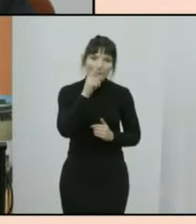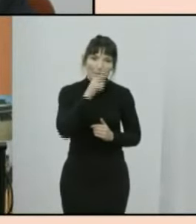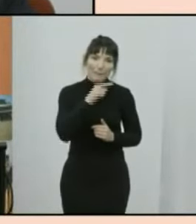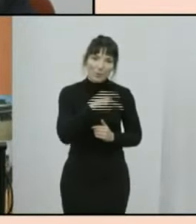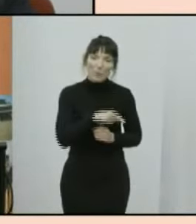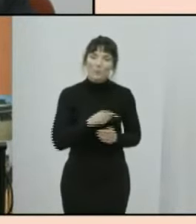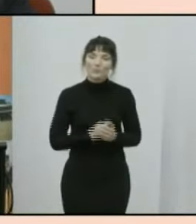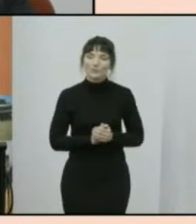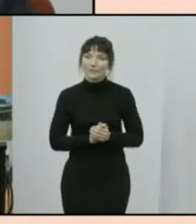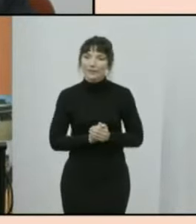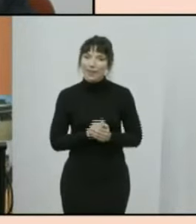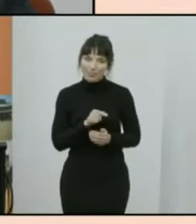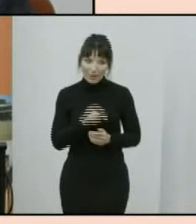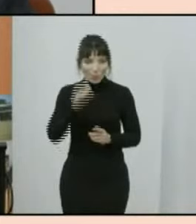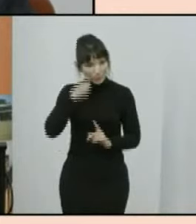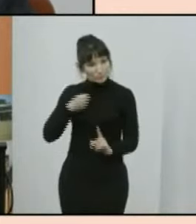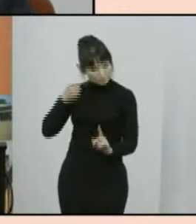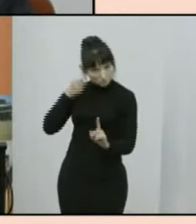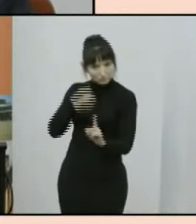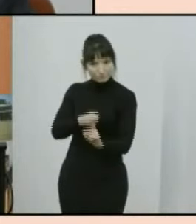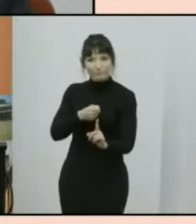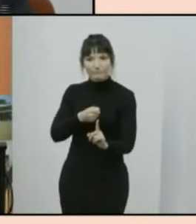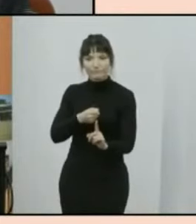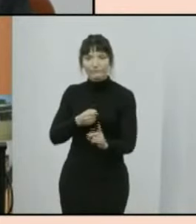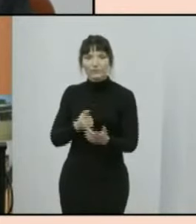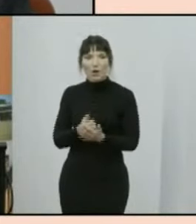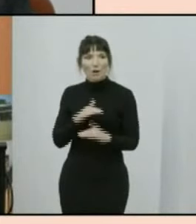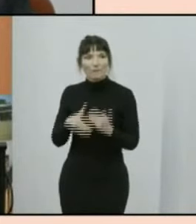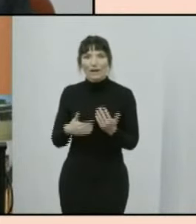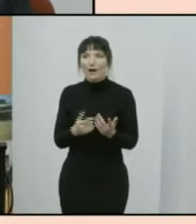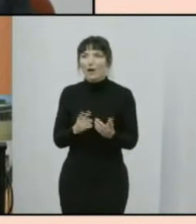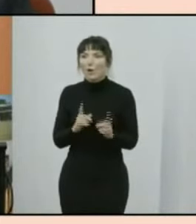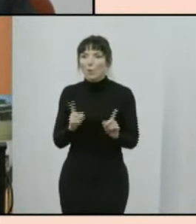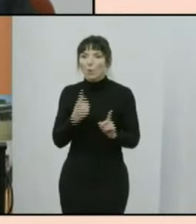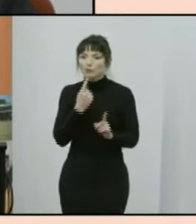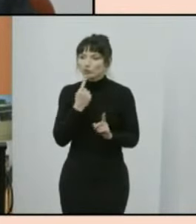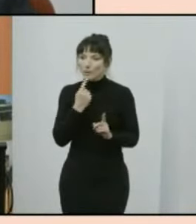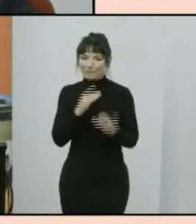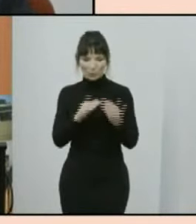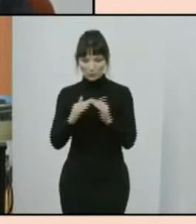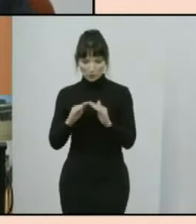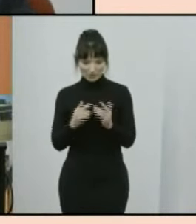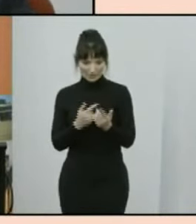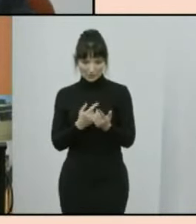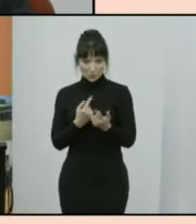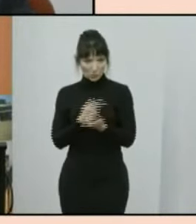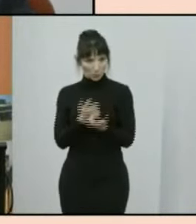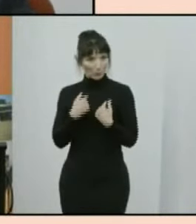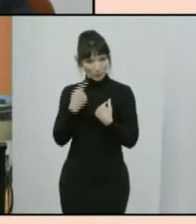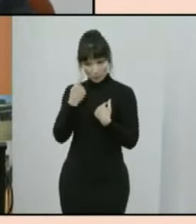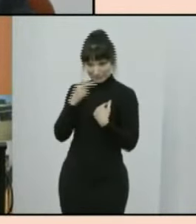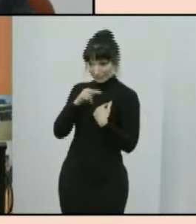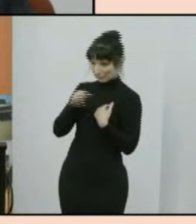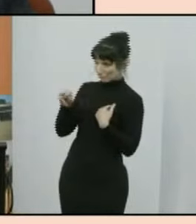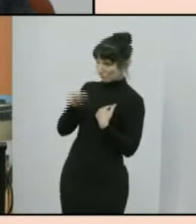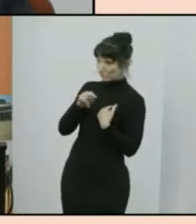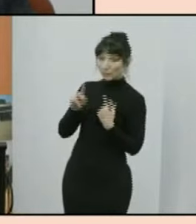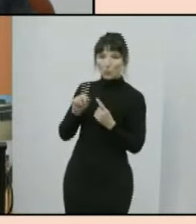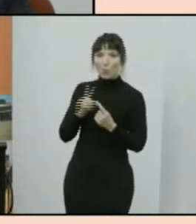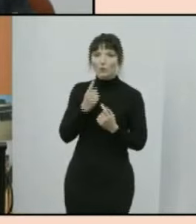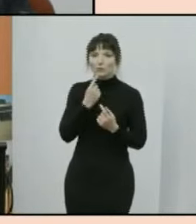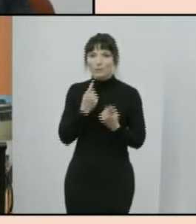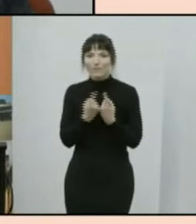profound implications for the sorts of society we are uh and and the sort of things that um